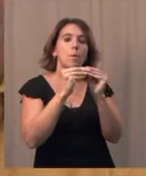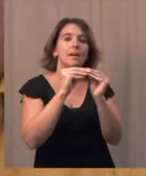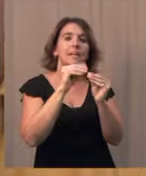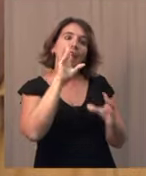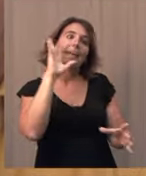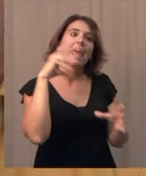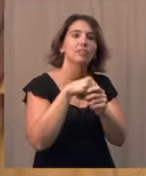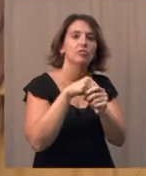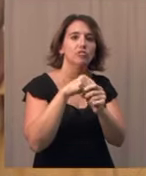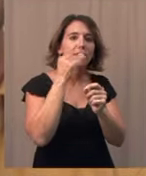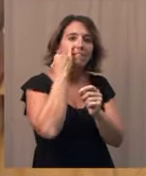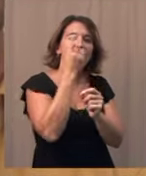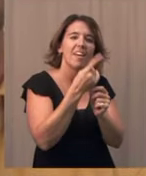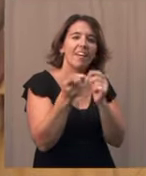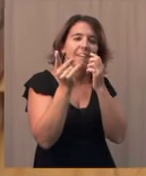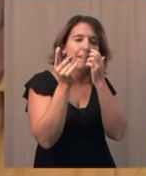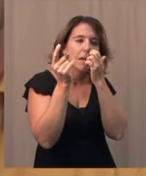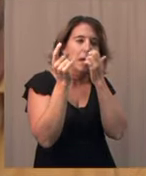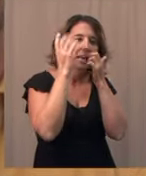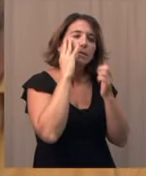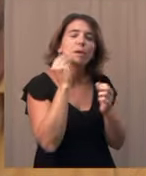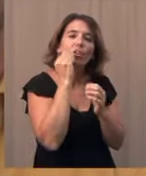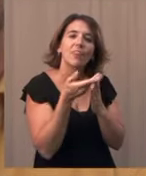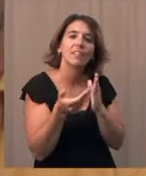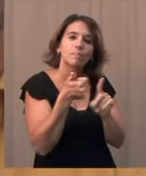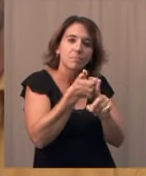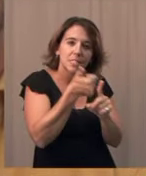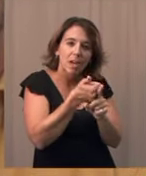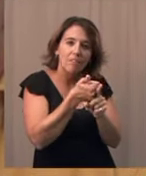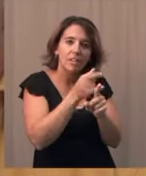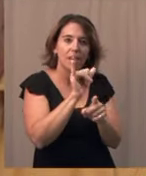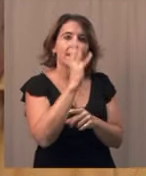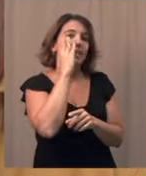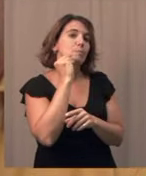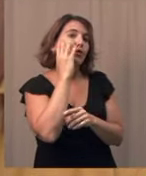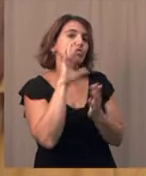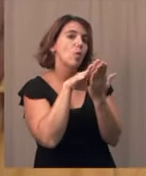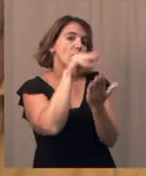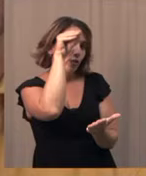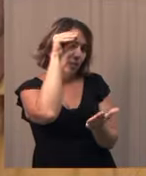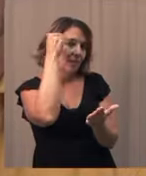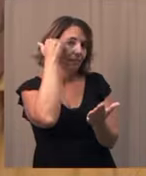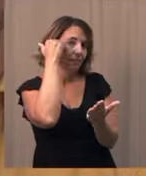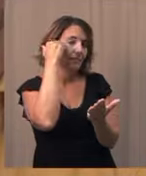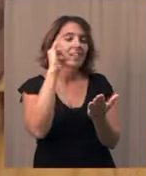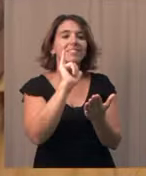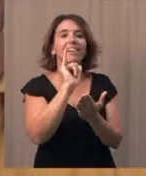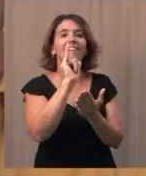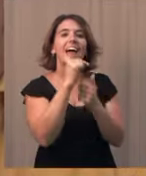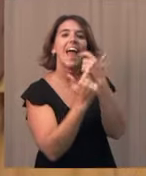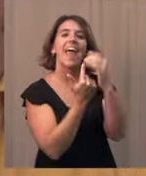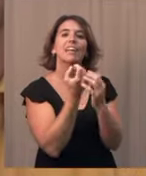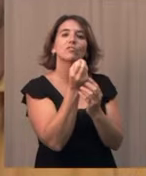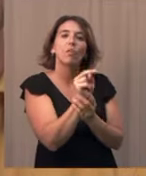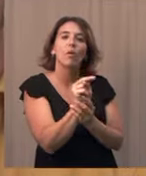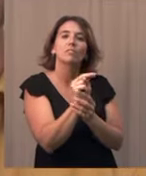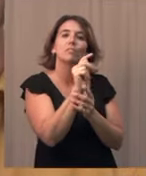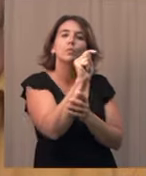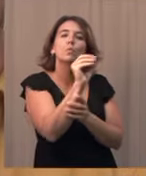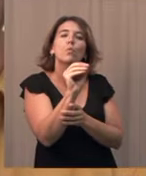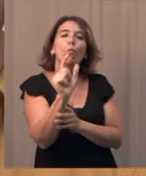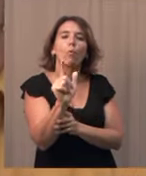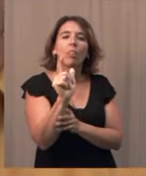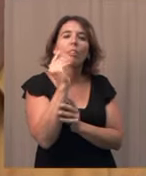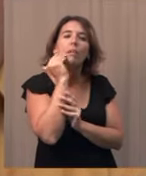things, and that's experiential learning. So being able to have a hands-on tool to work together with